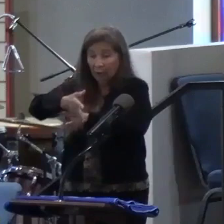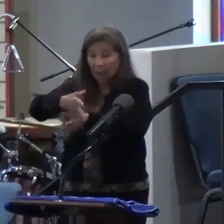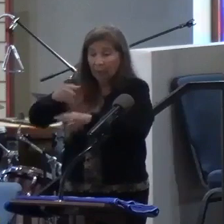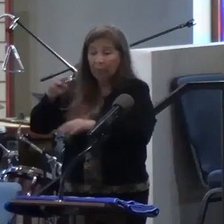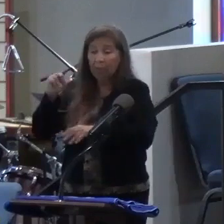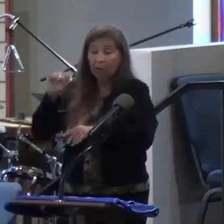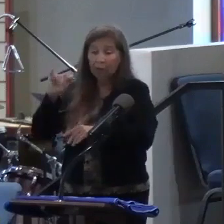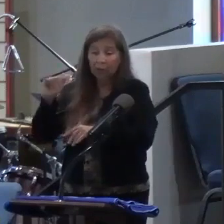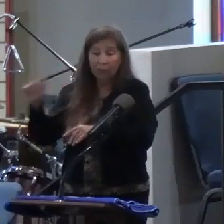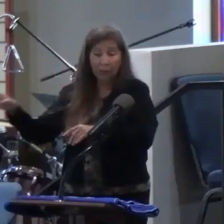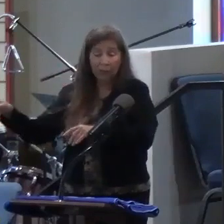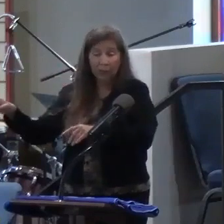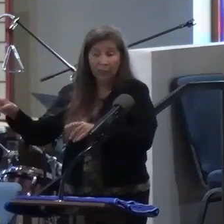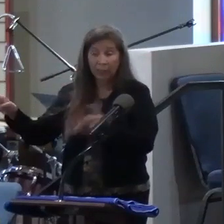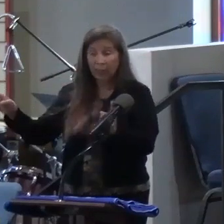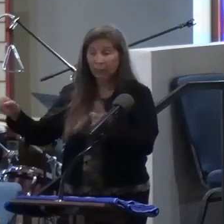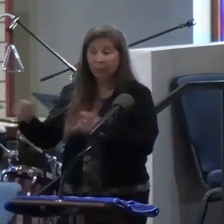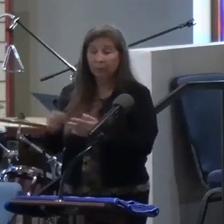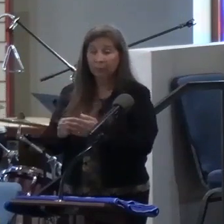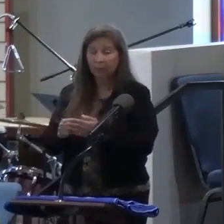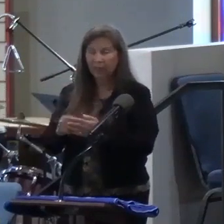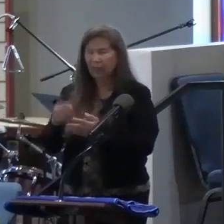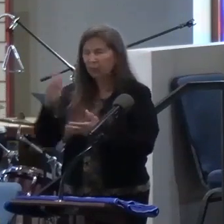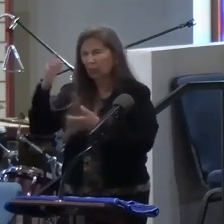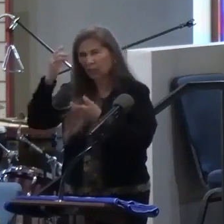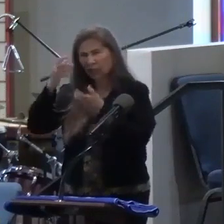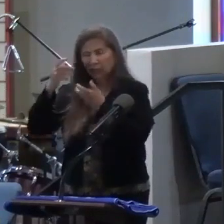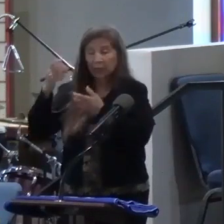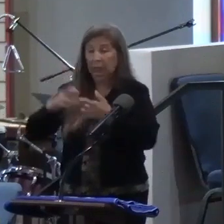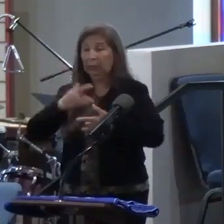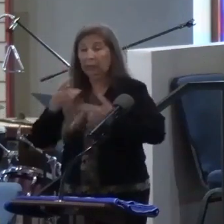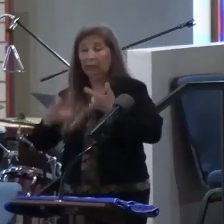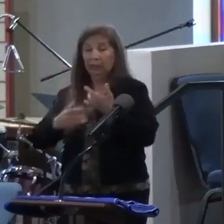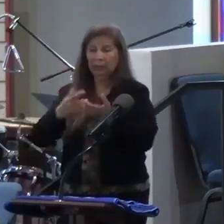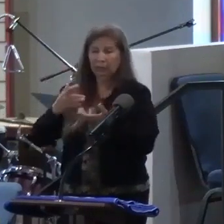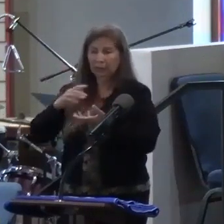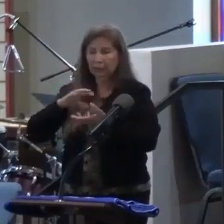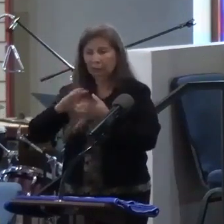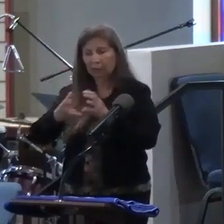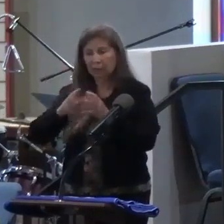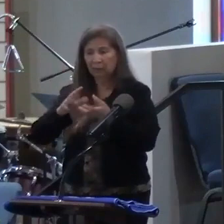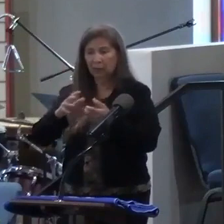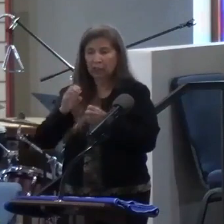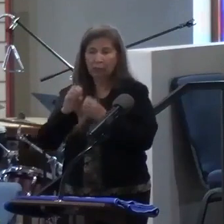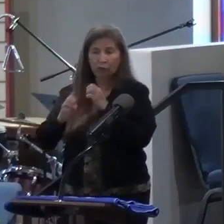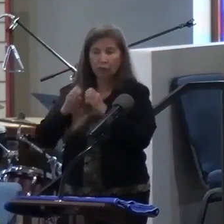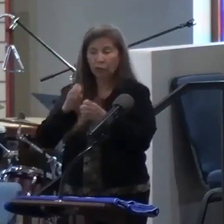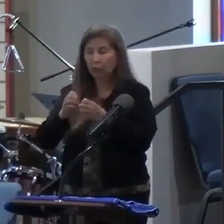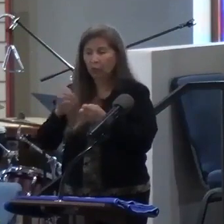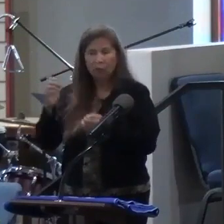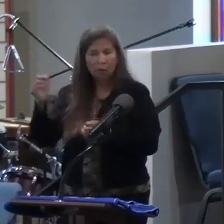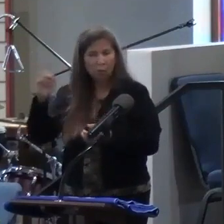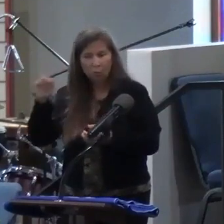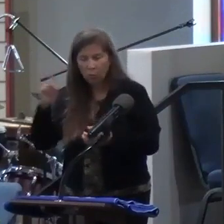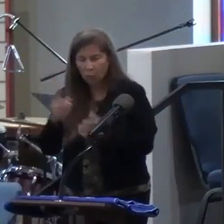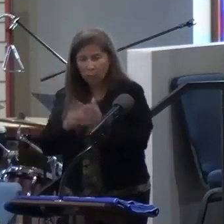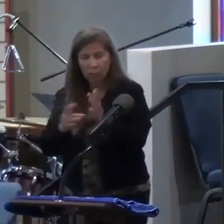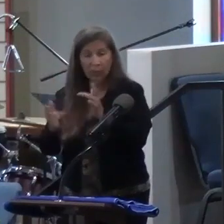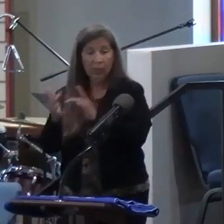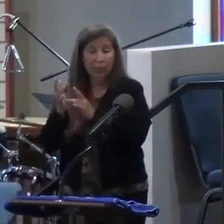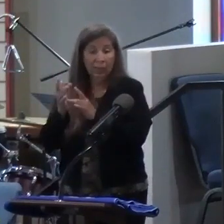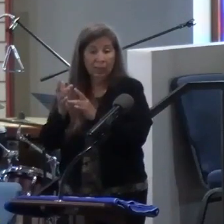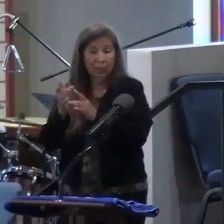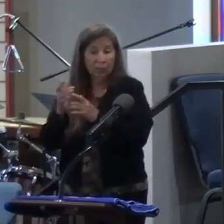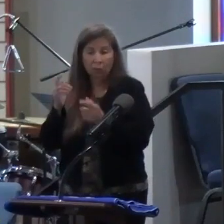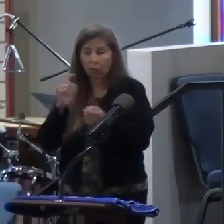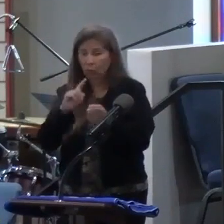told everybody what had happened, and they were confused but excited, and there's this mix of emotions not knowing, where is Jesus? Where